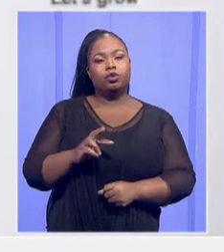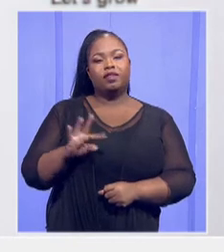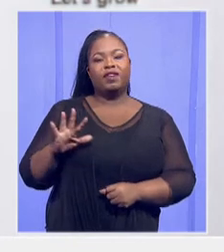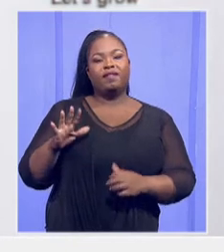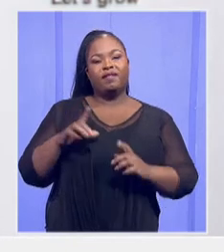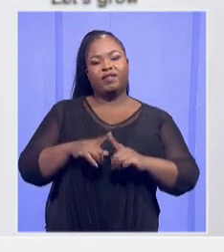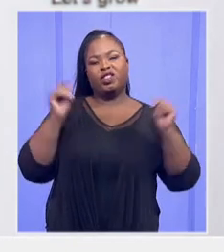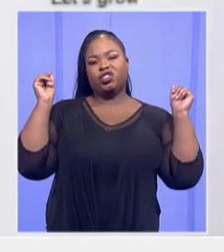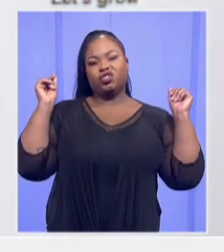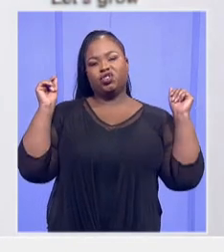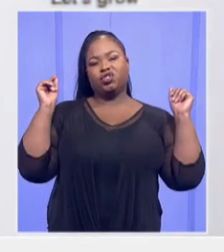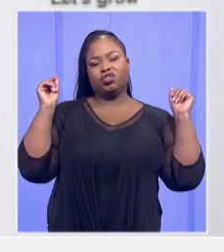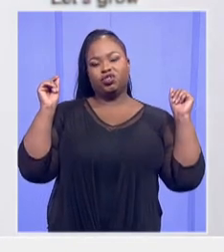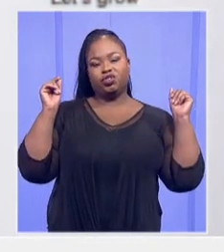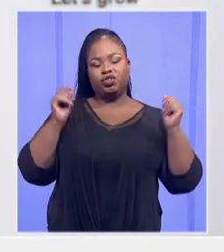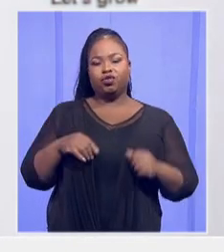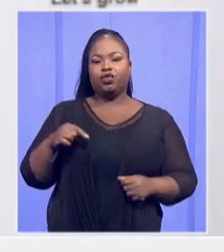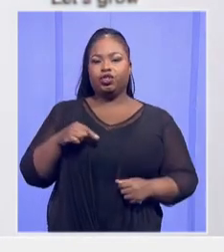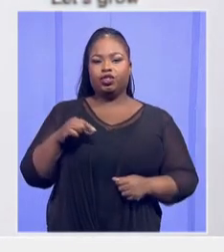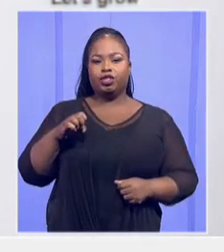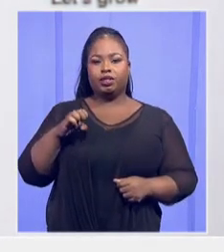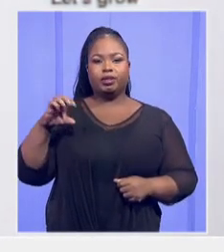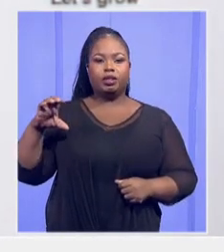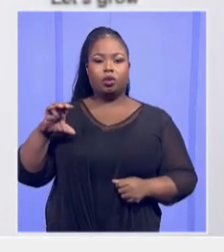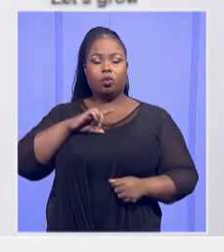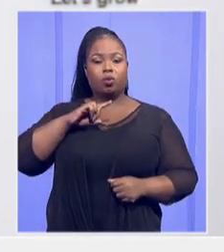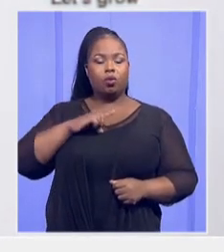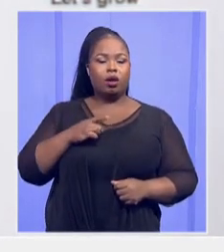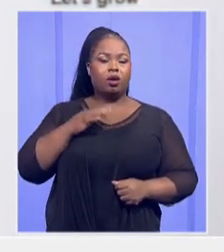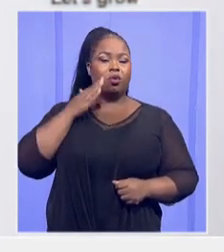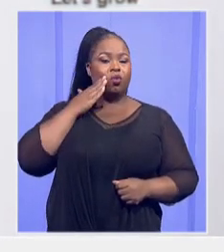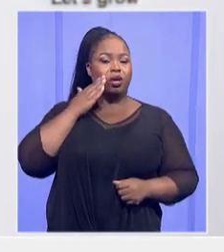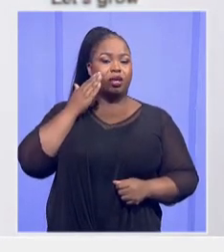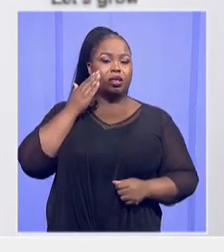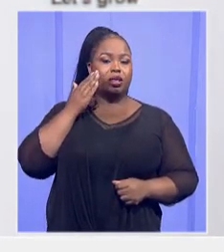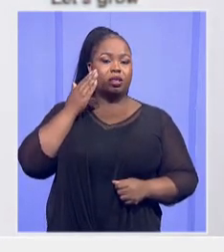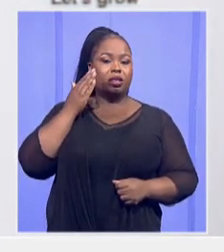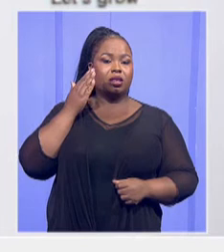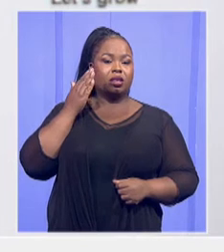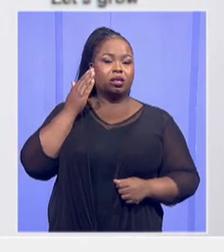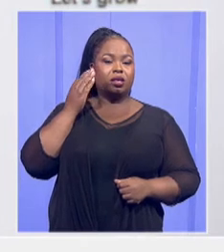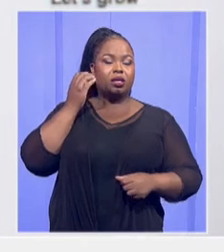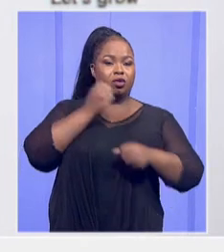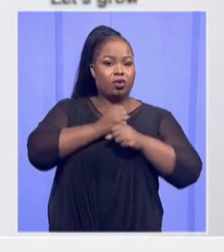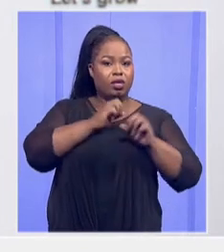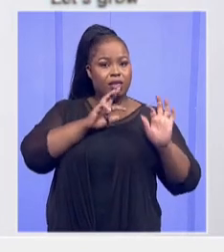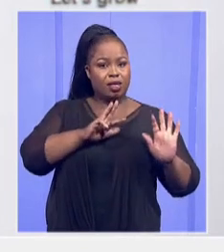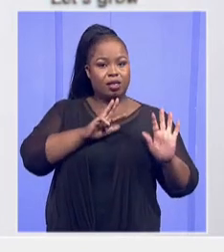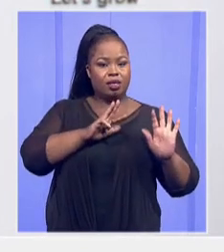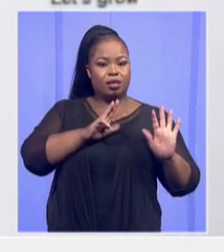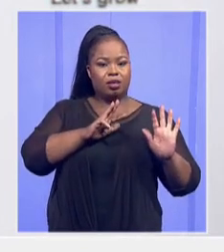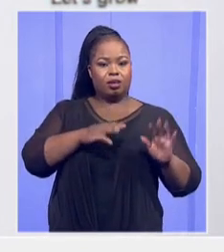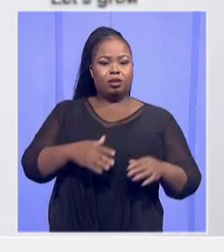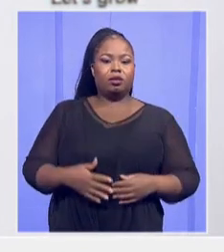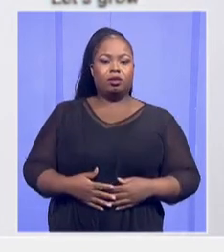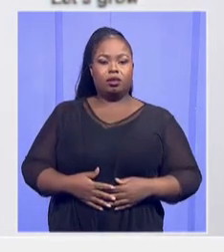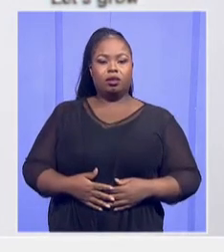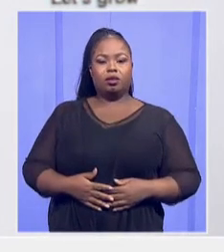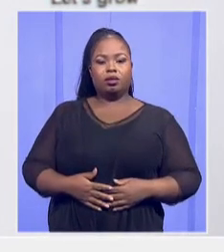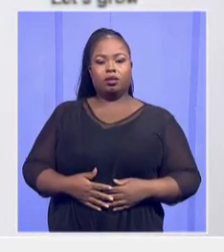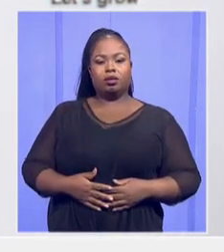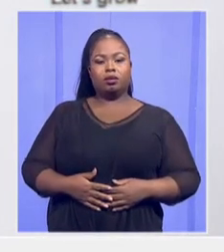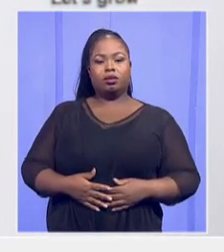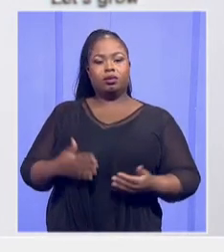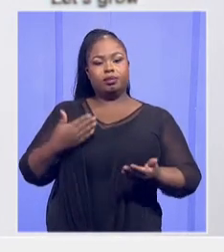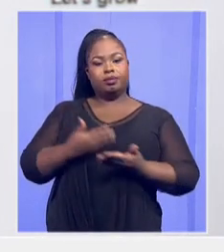rollout of GEC. So that young people can, after grade 9, they can be able to have an